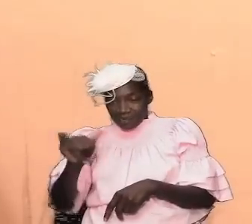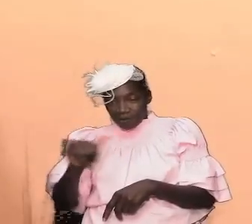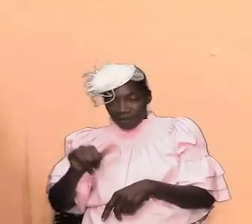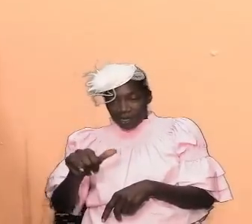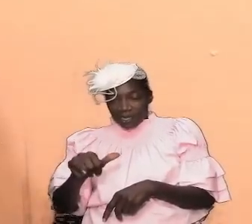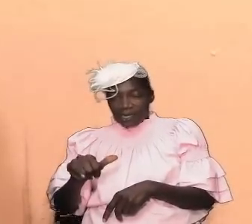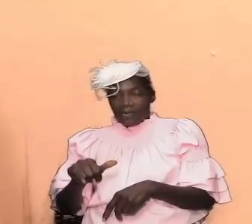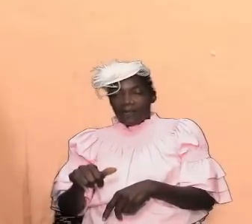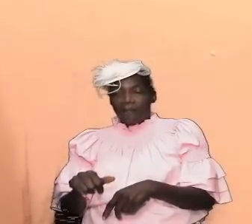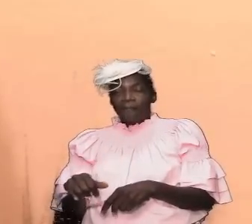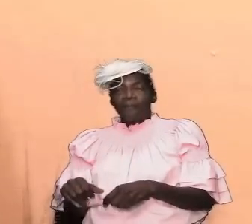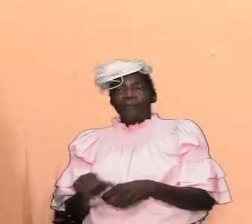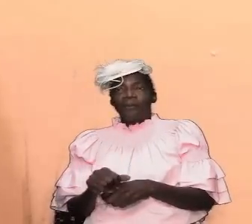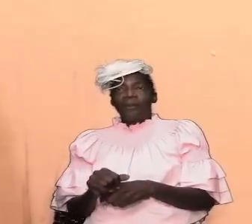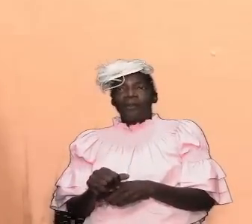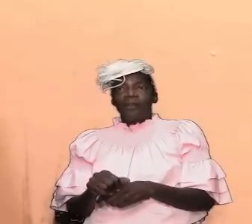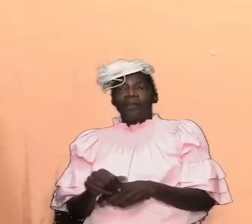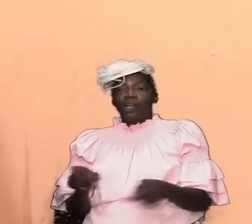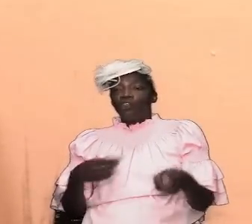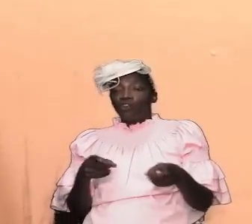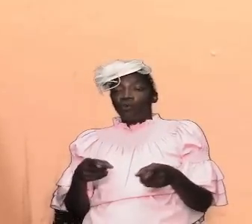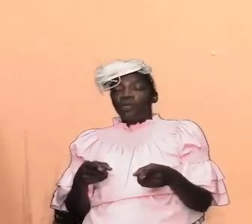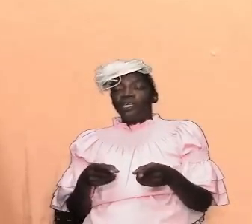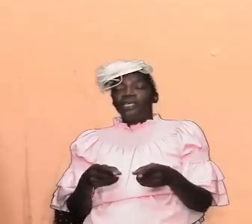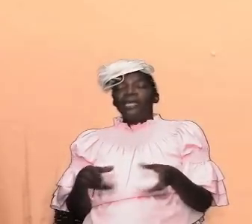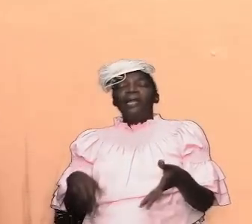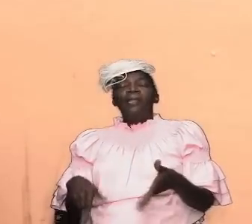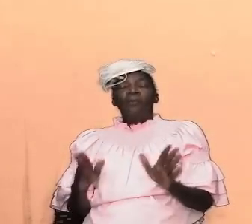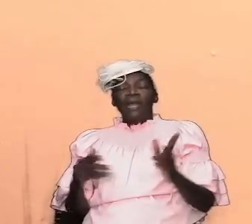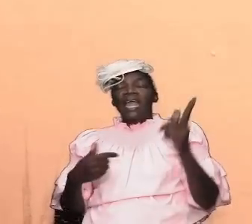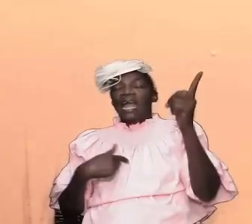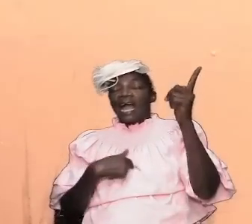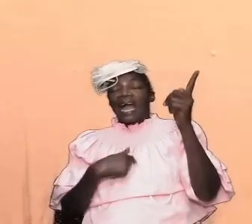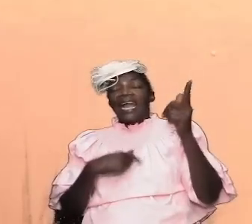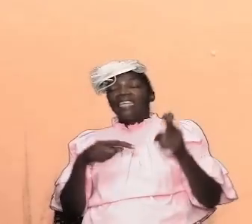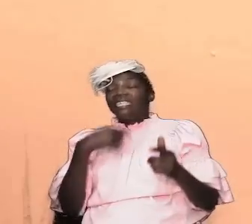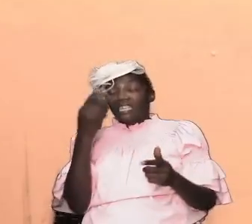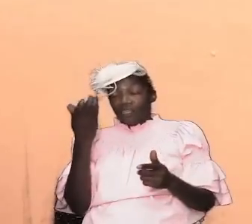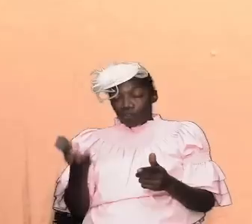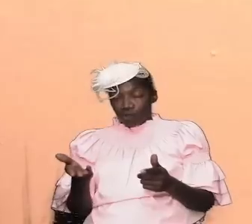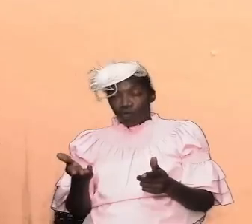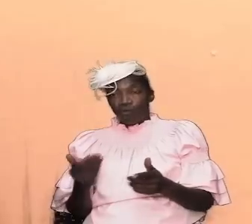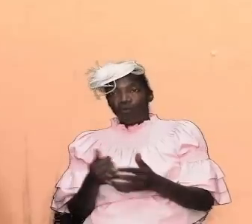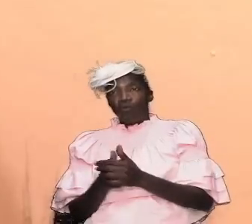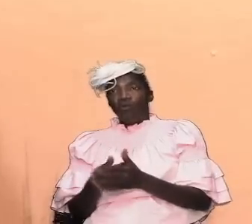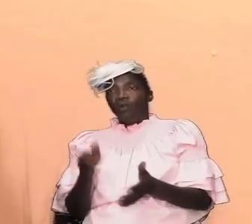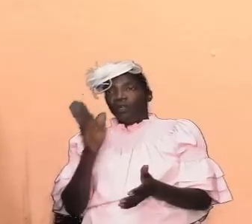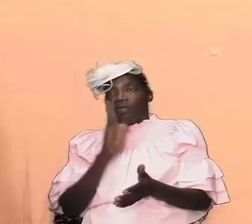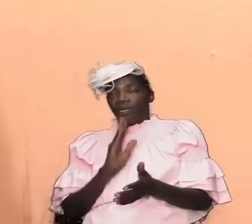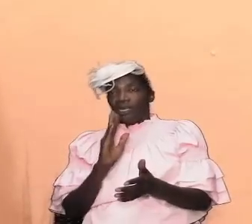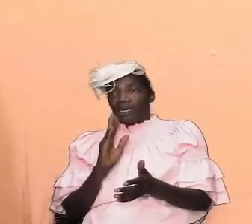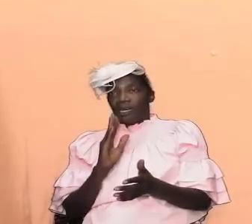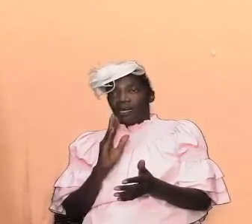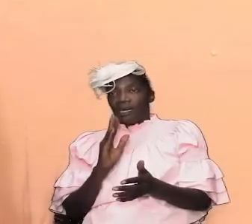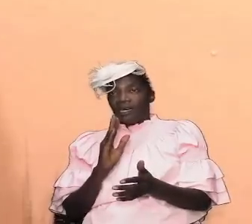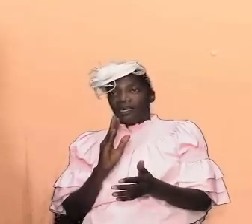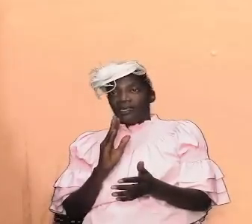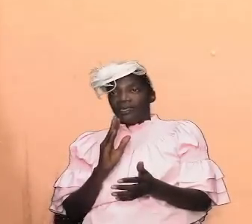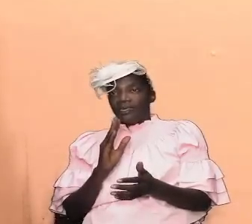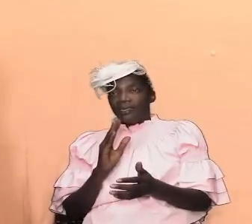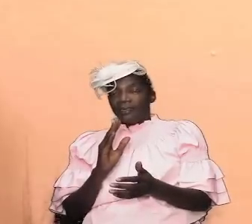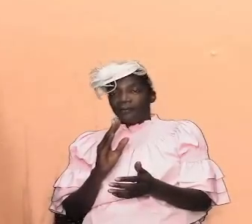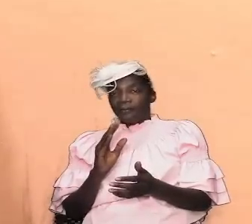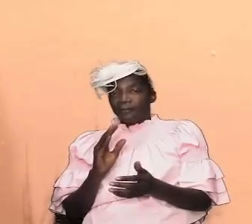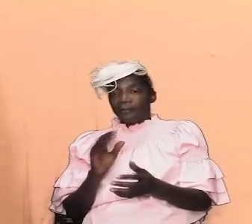two and a half but make sure that you do it the way that i instruct you to do it god is precise god